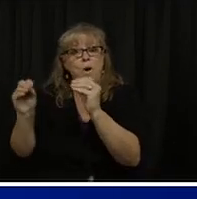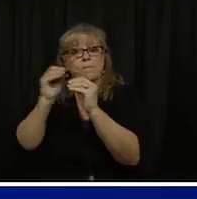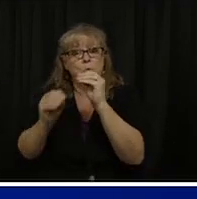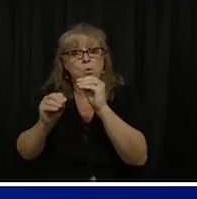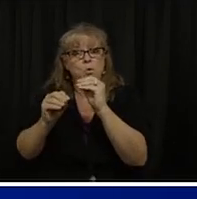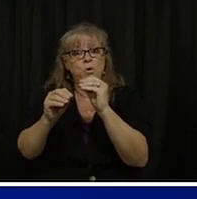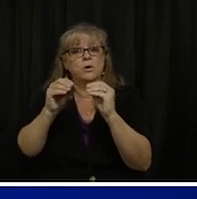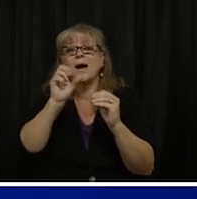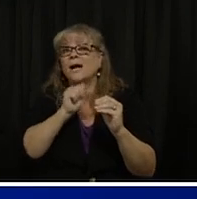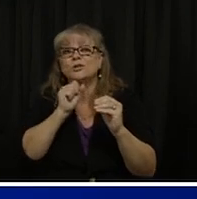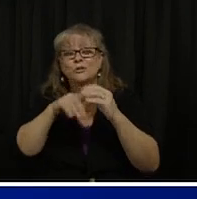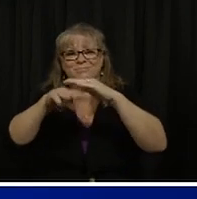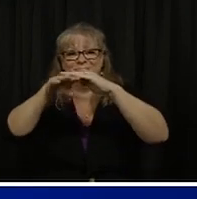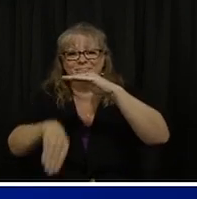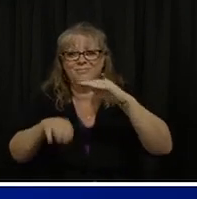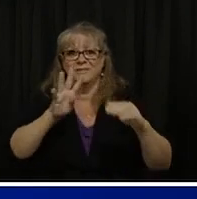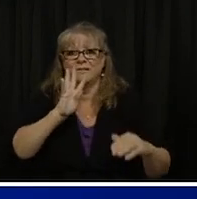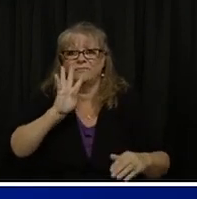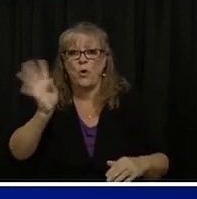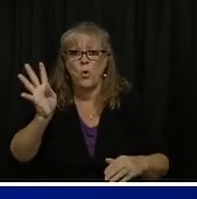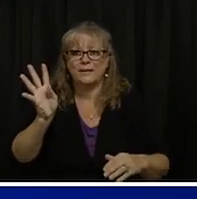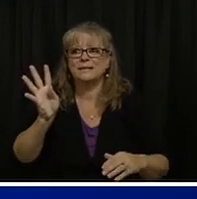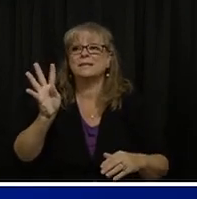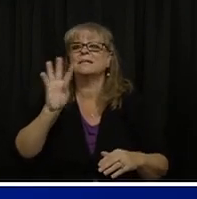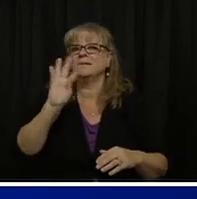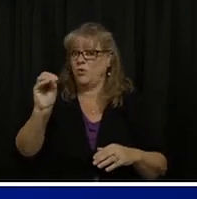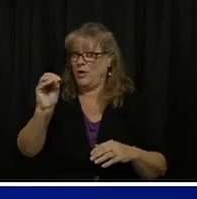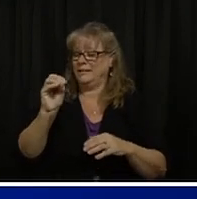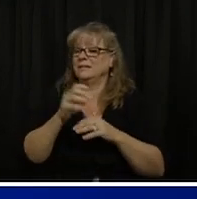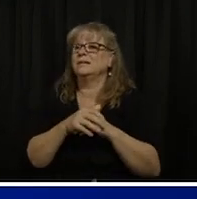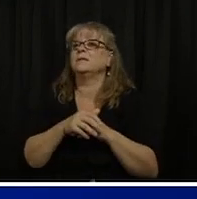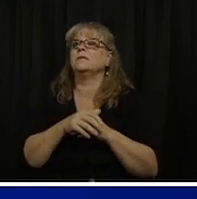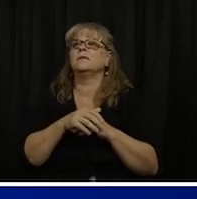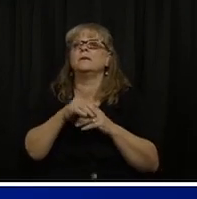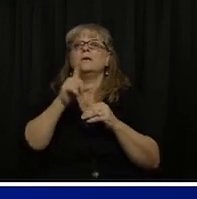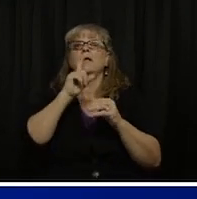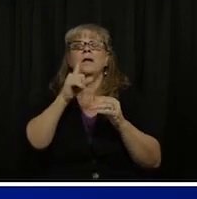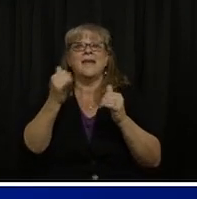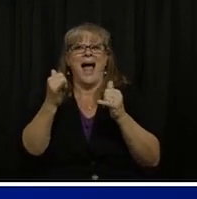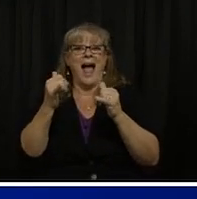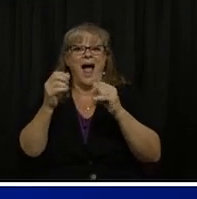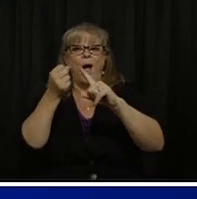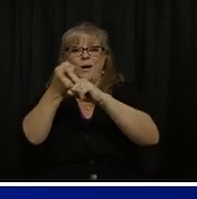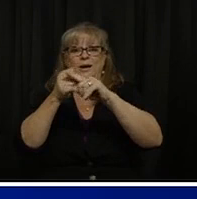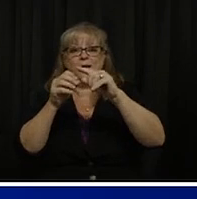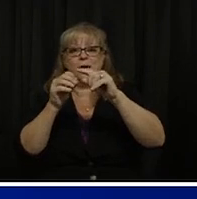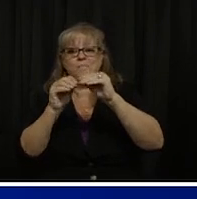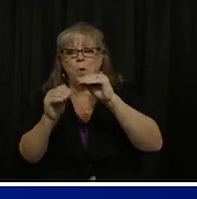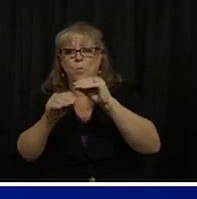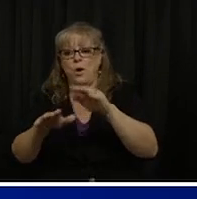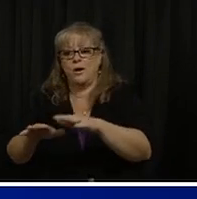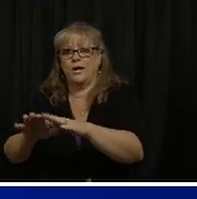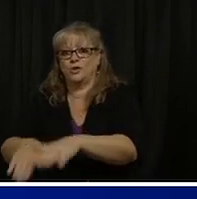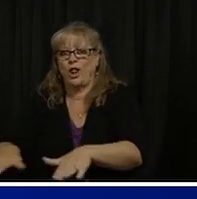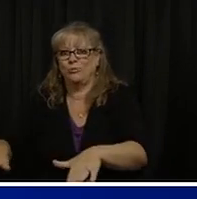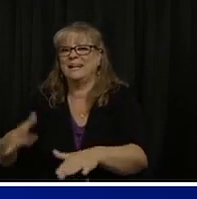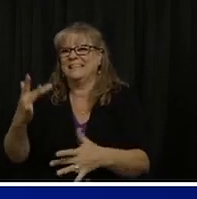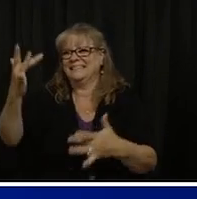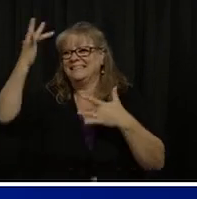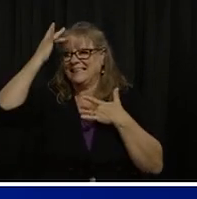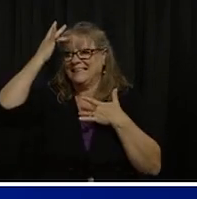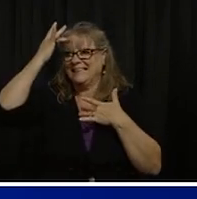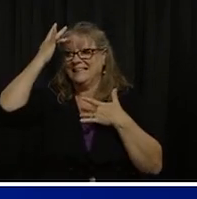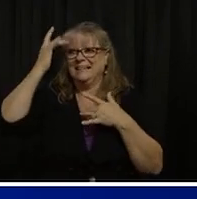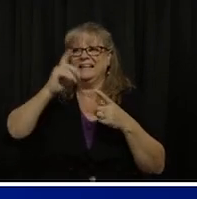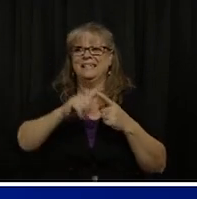And we also see a recent increase in the number of infections that are occurring in children. So those 0 to 19 years of age, with an emphasis